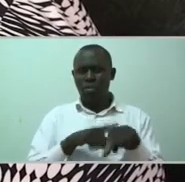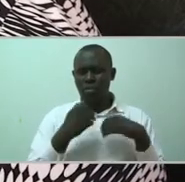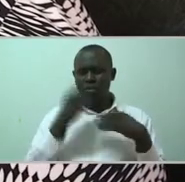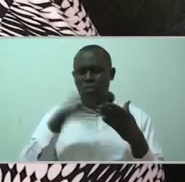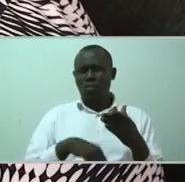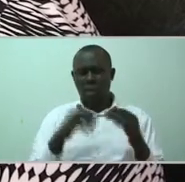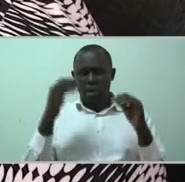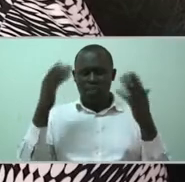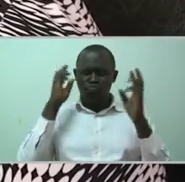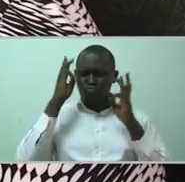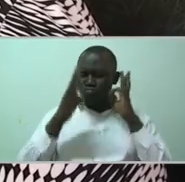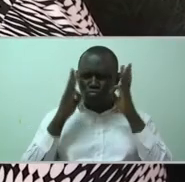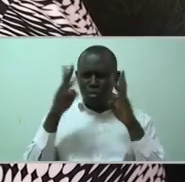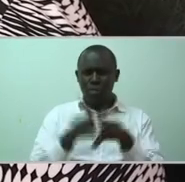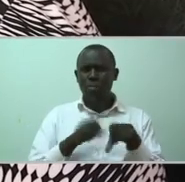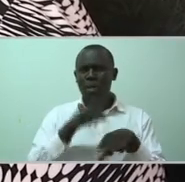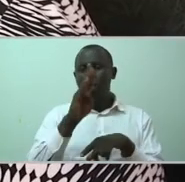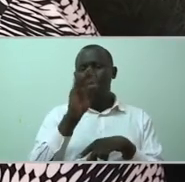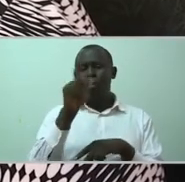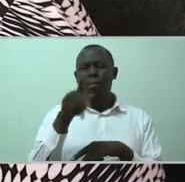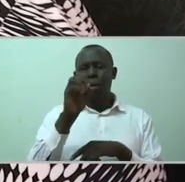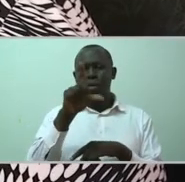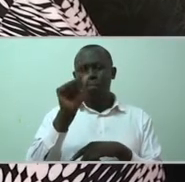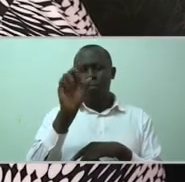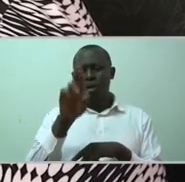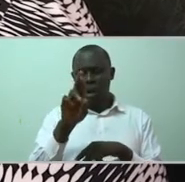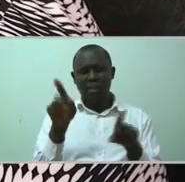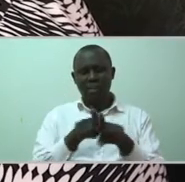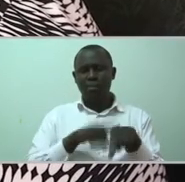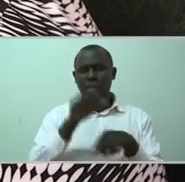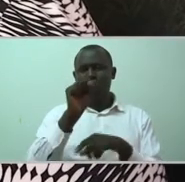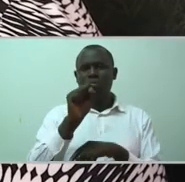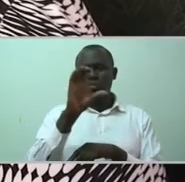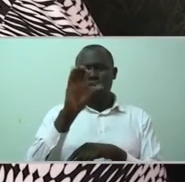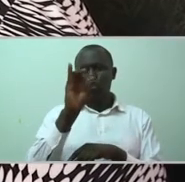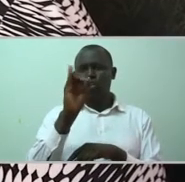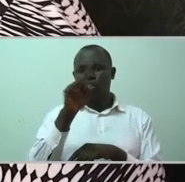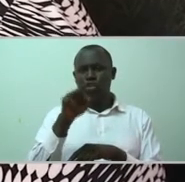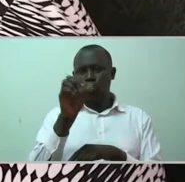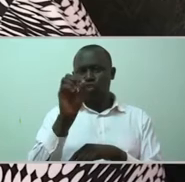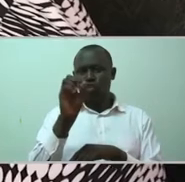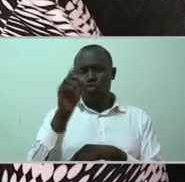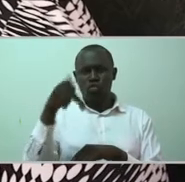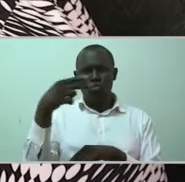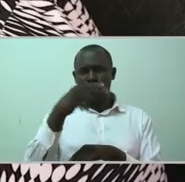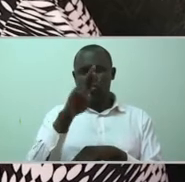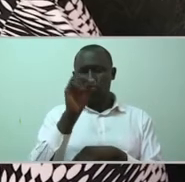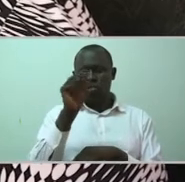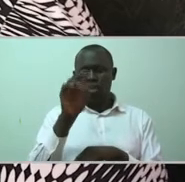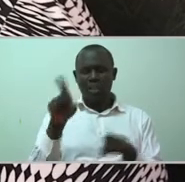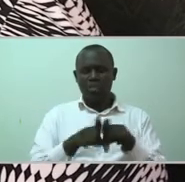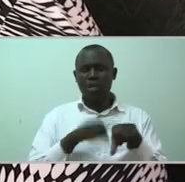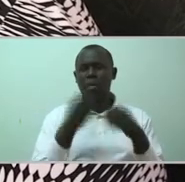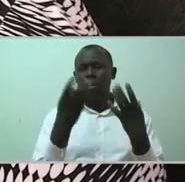anxiety, bipolar, schizophrenia. We actually have multiple eating disorders. disorders.